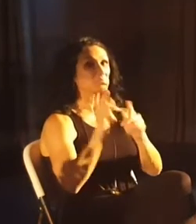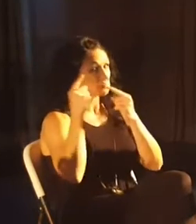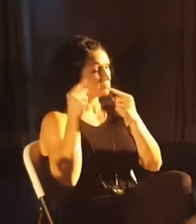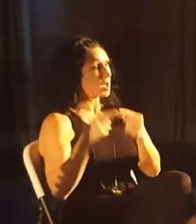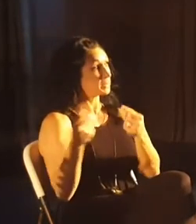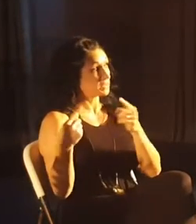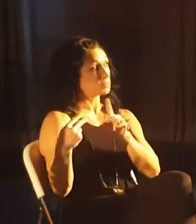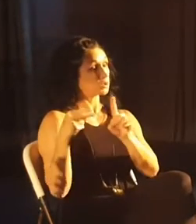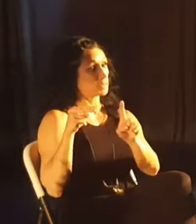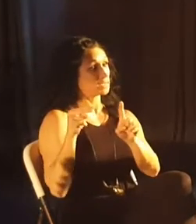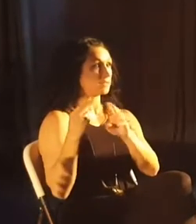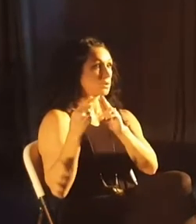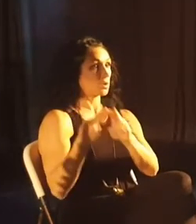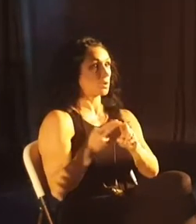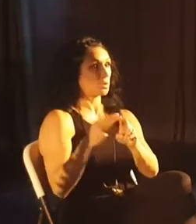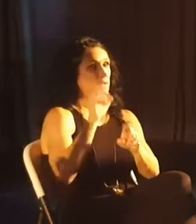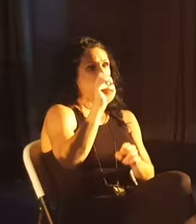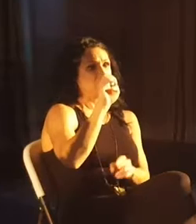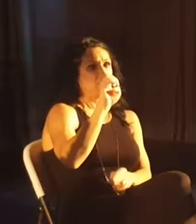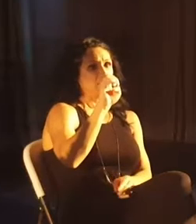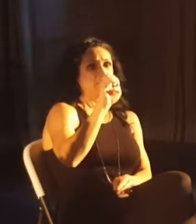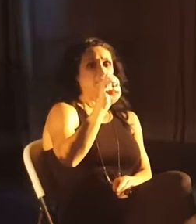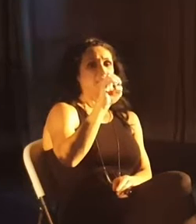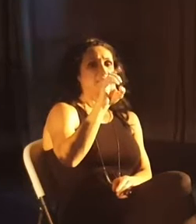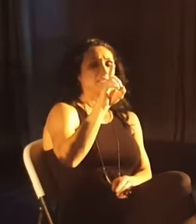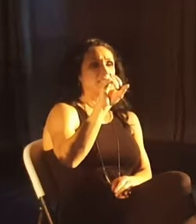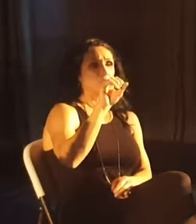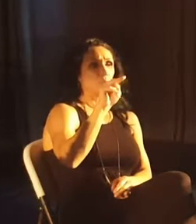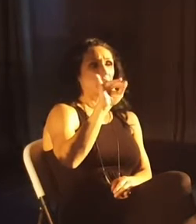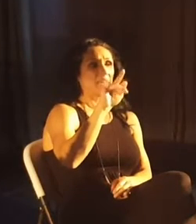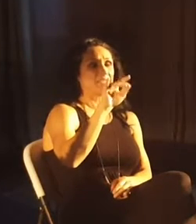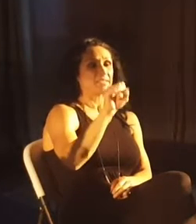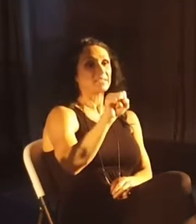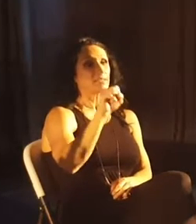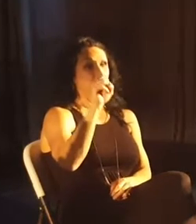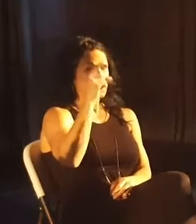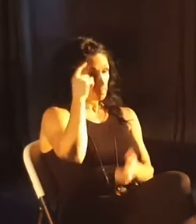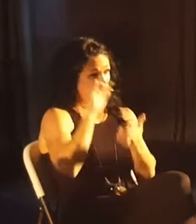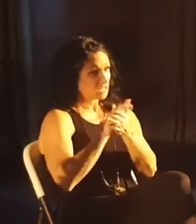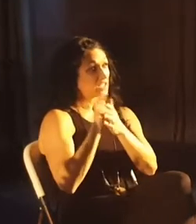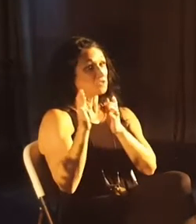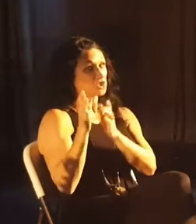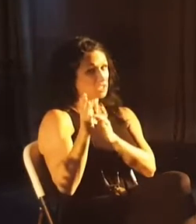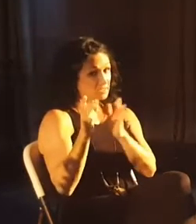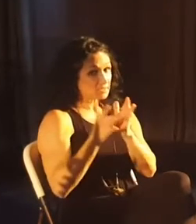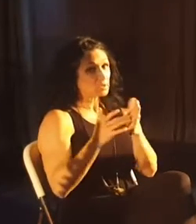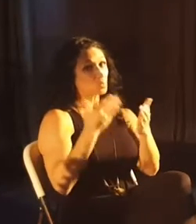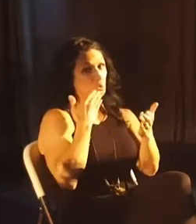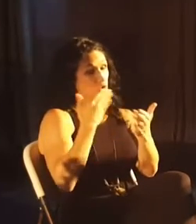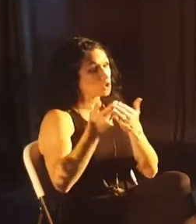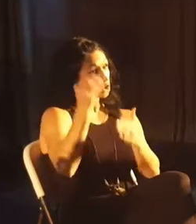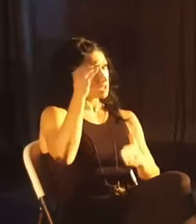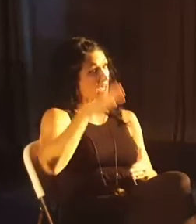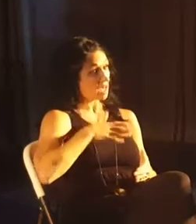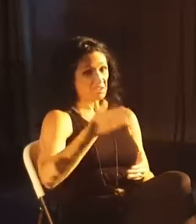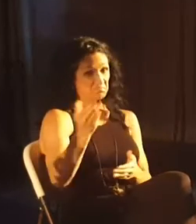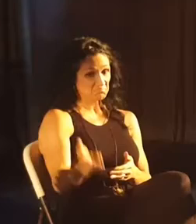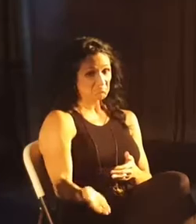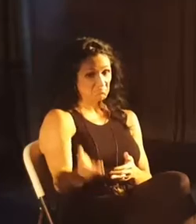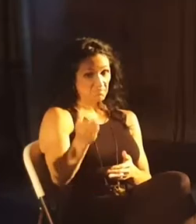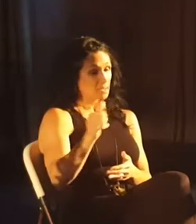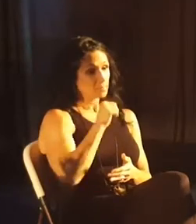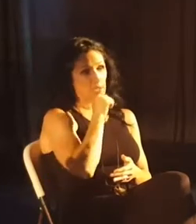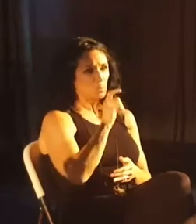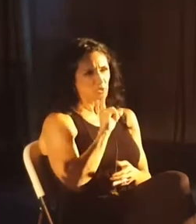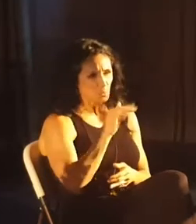the opposite side of that were called the Ebionites. And the Ebionites believed that Jesus was a really good guy, right? But he wasn't